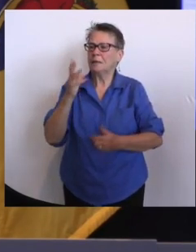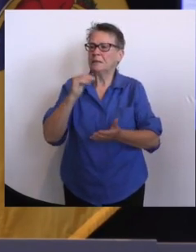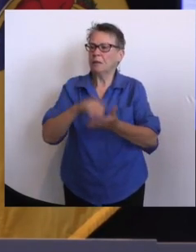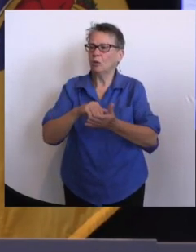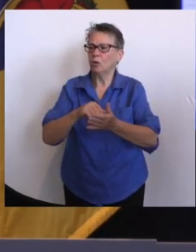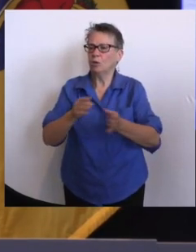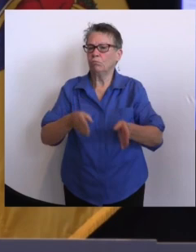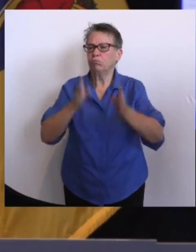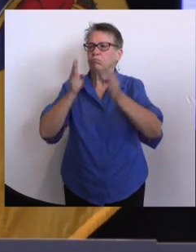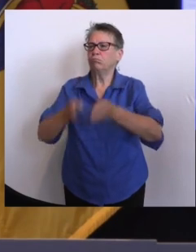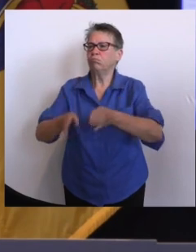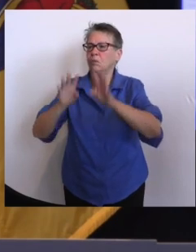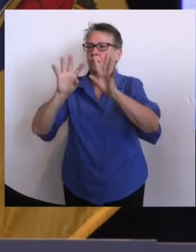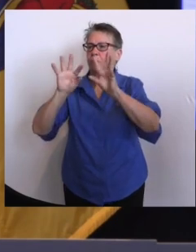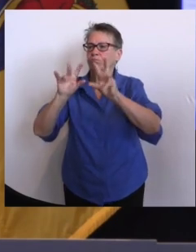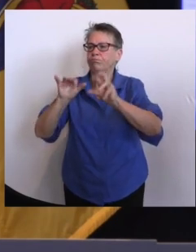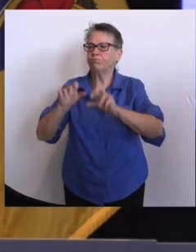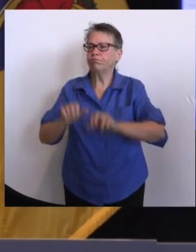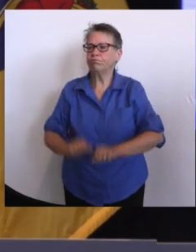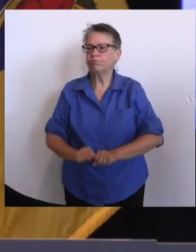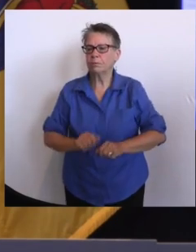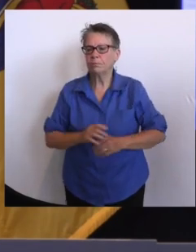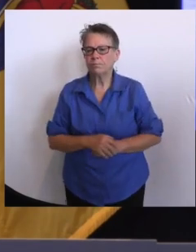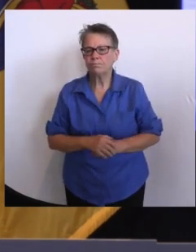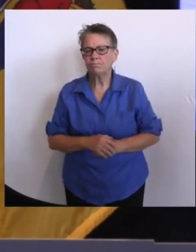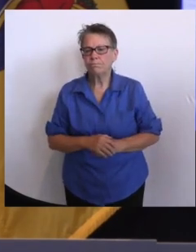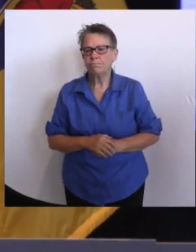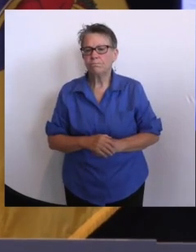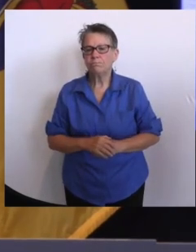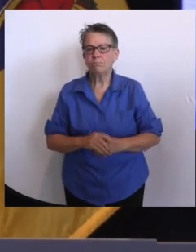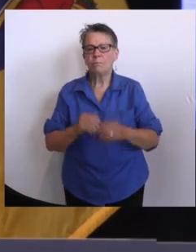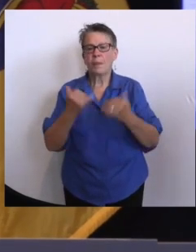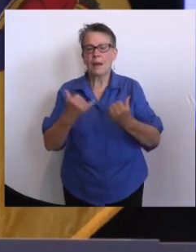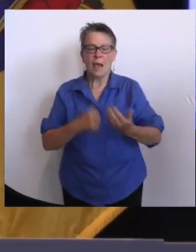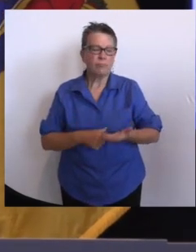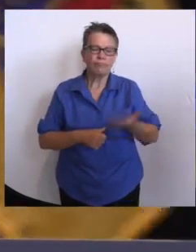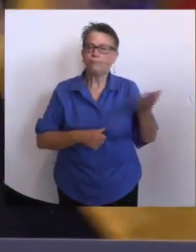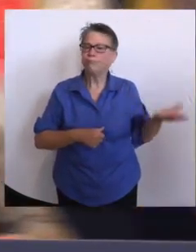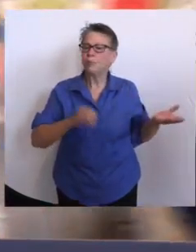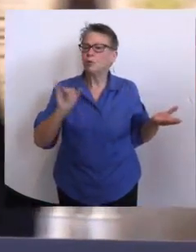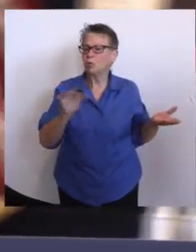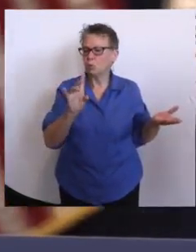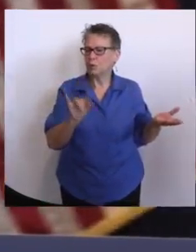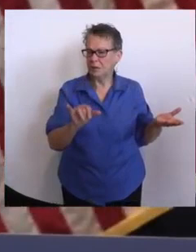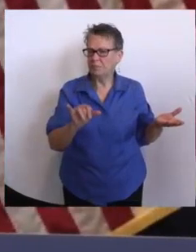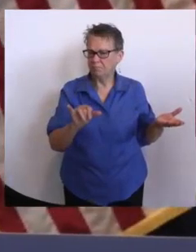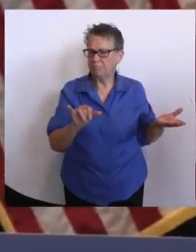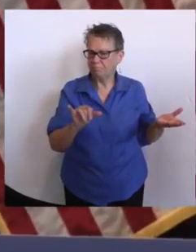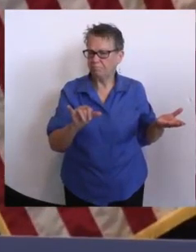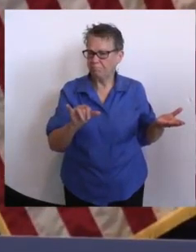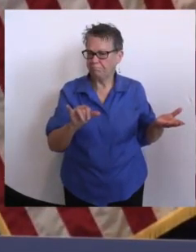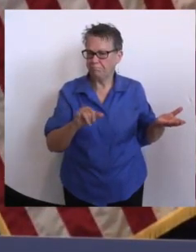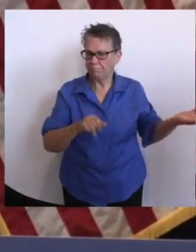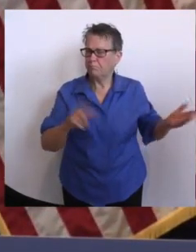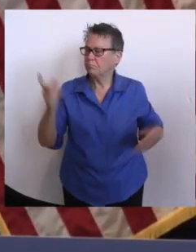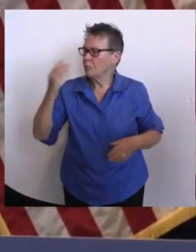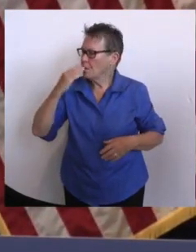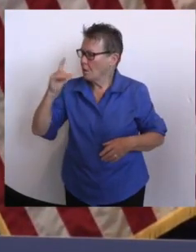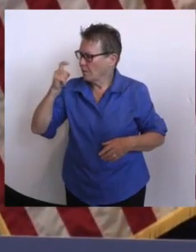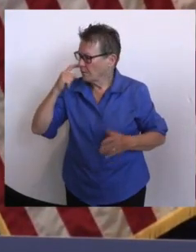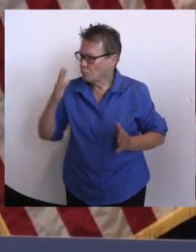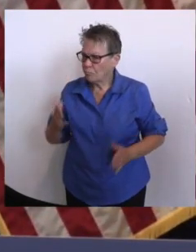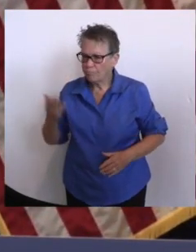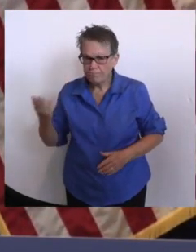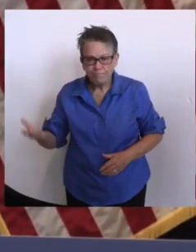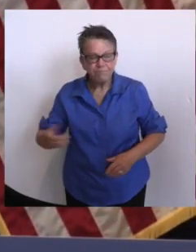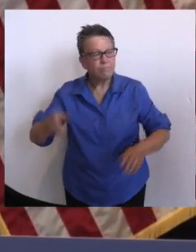woman who needs no introduction, the Commissioner of the Department of Health, Judy Persichelli. Thank you, Governor, and good afternoon. New Jersey